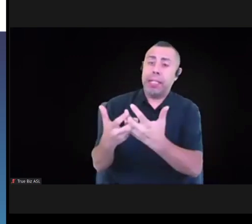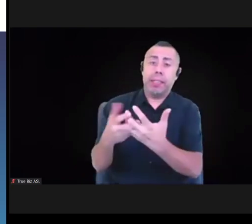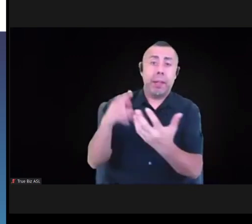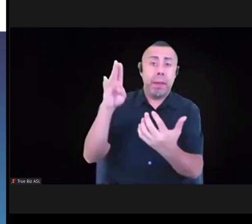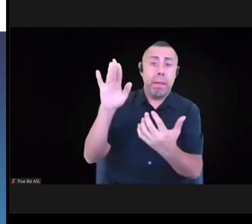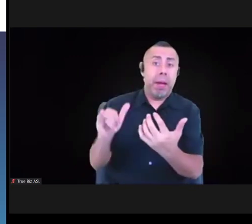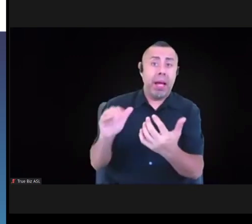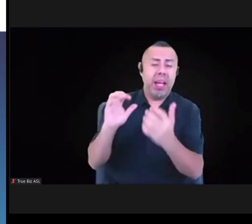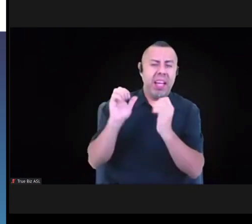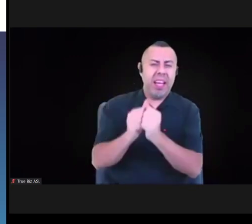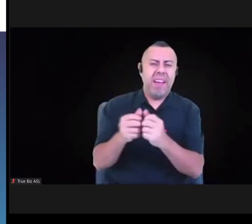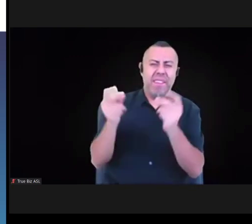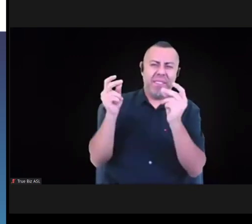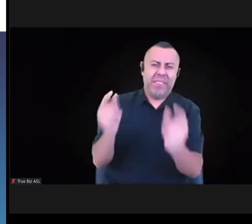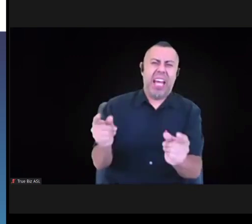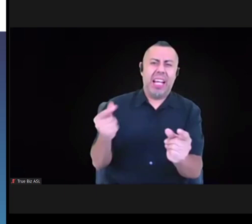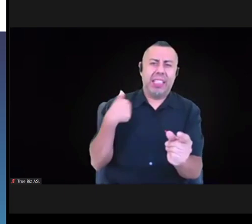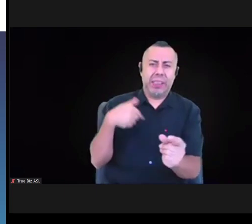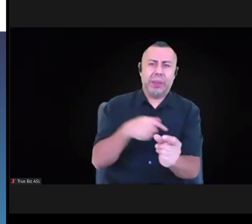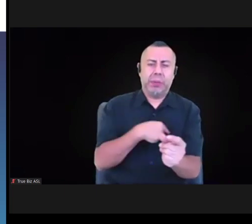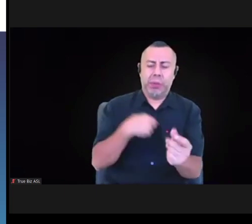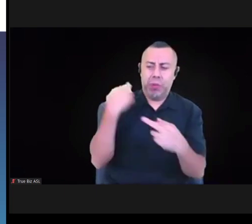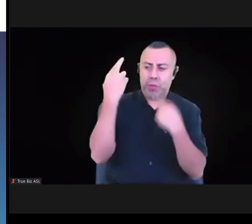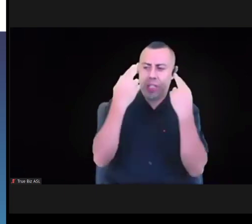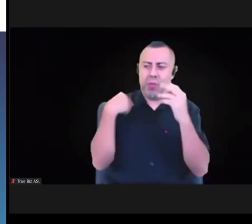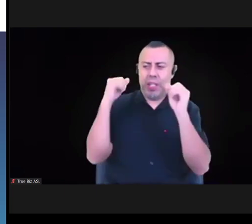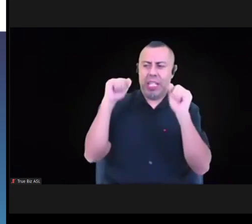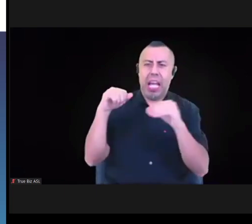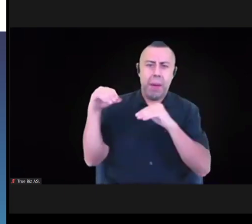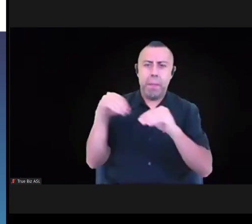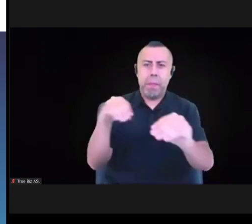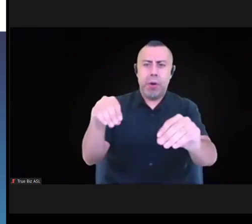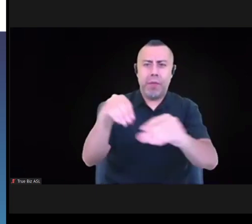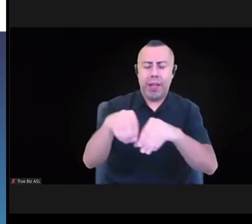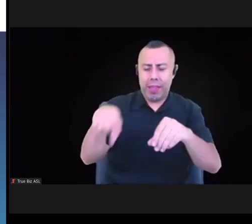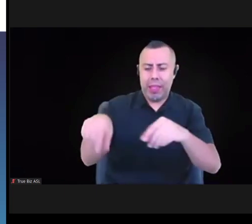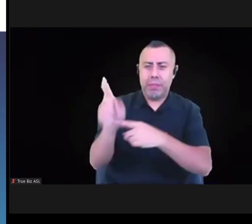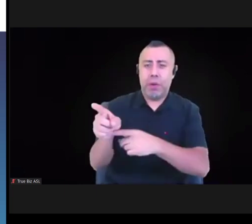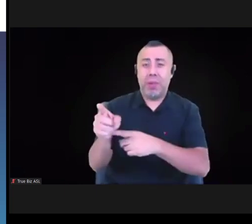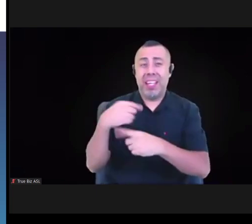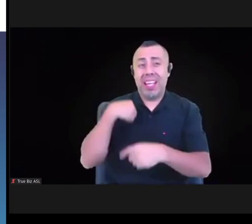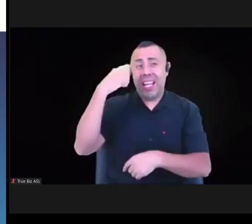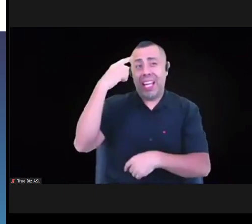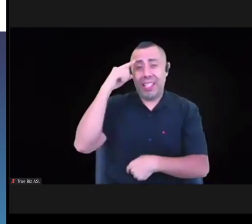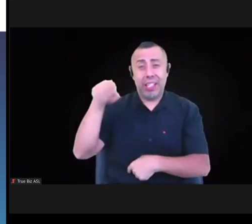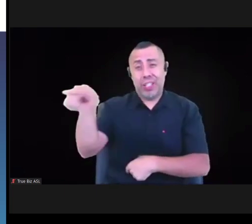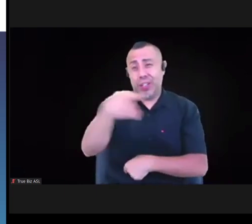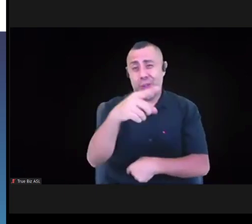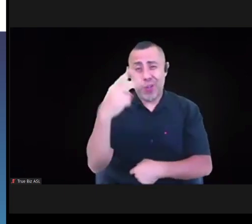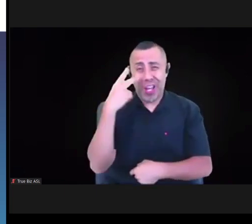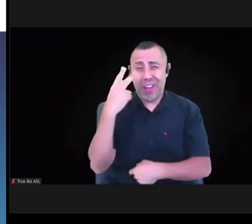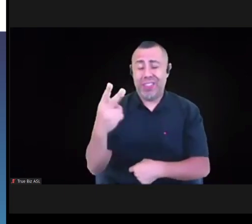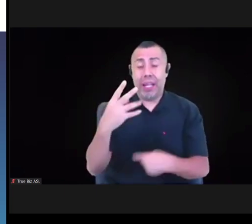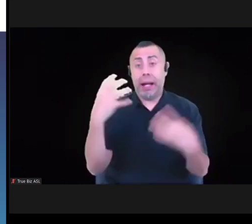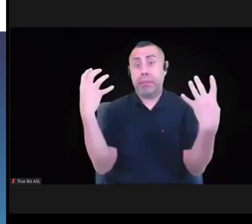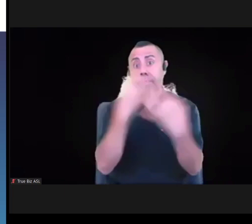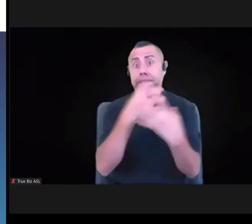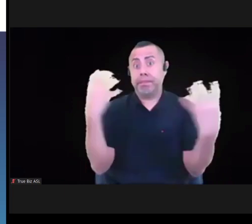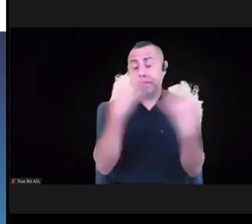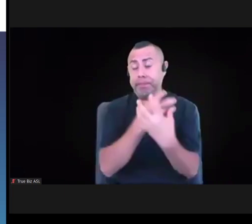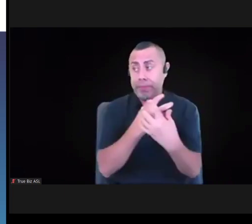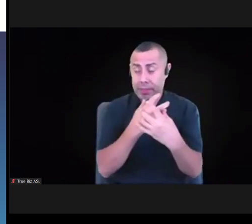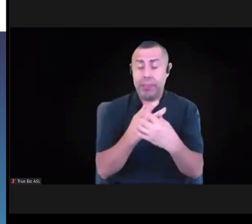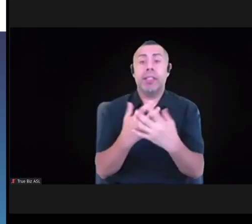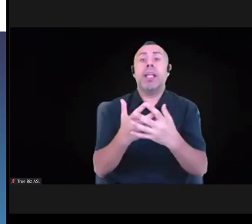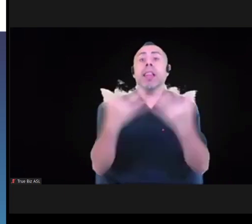move, um, in this moment that we're in. And I think you've seen incredible reforms and policy change happen as a